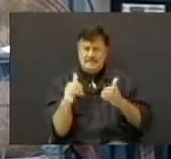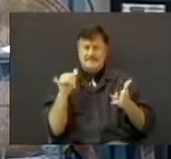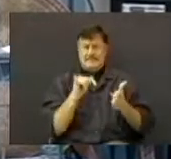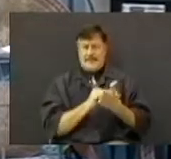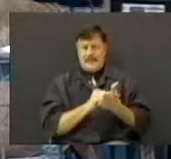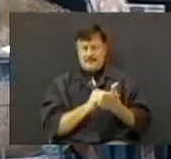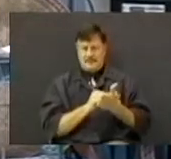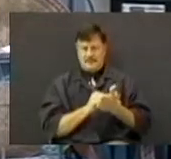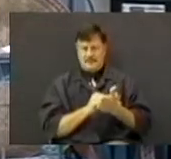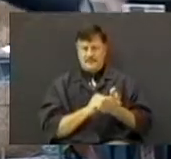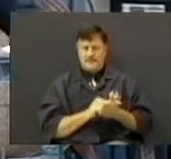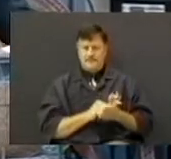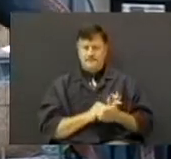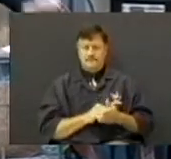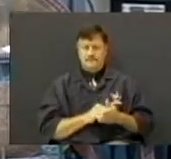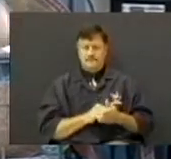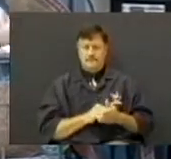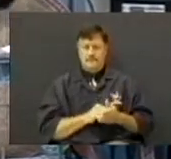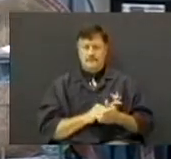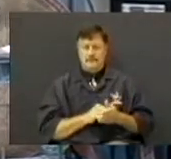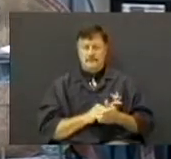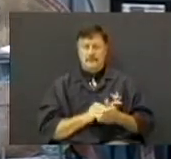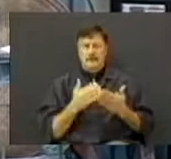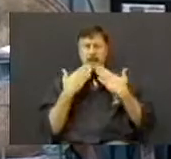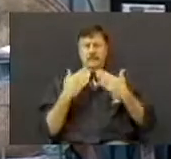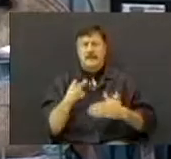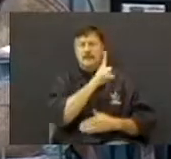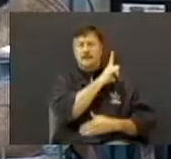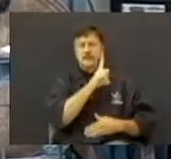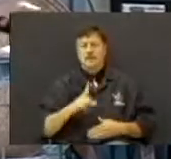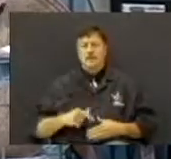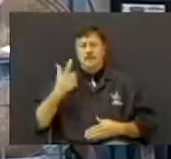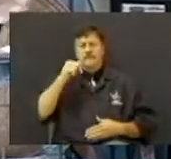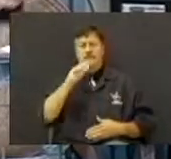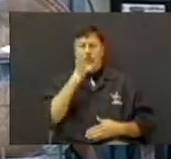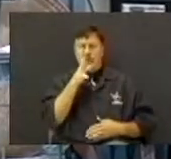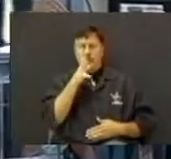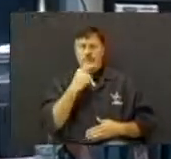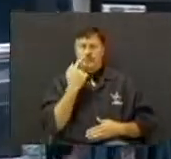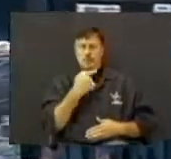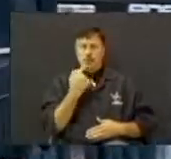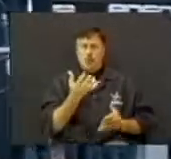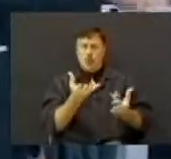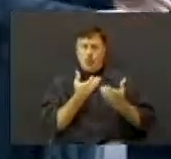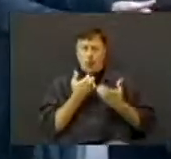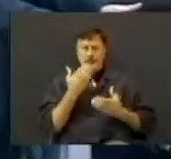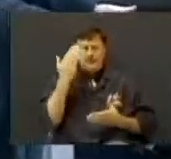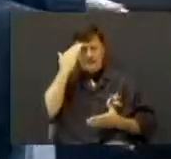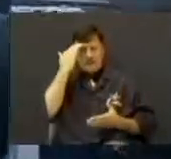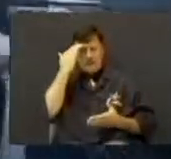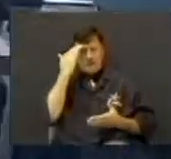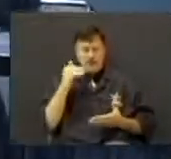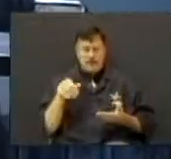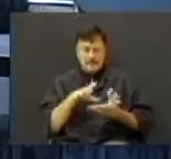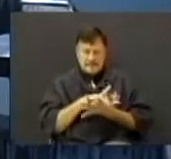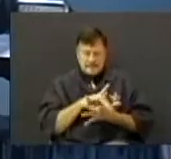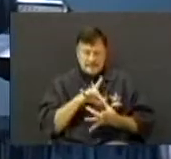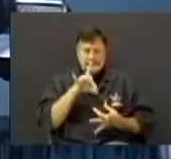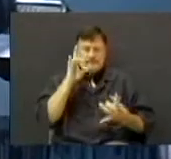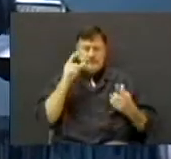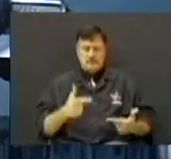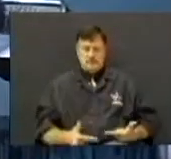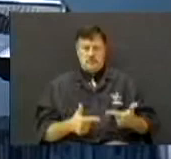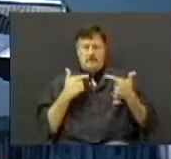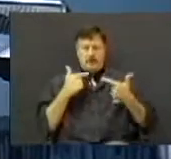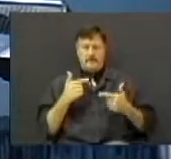us enjoying it. James enjoying it. But I thank God for moms that look beyond that. They want to, not only the spiritual well-being. My wife would always